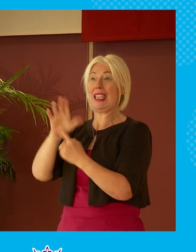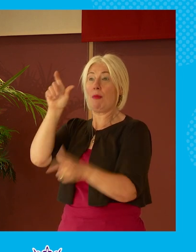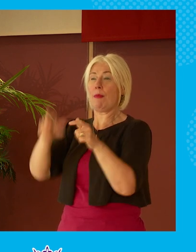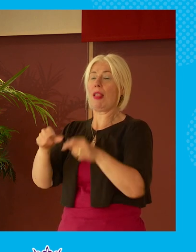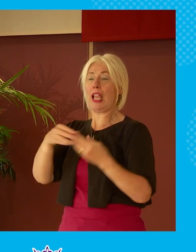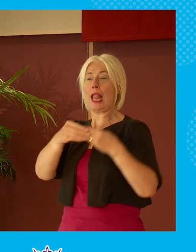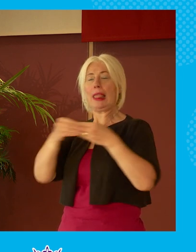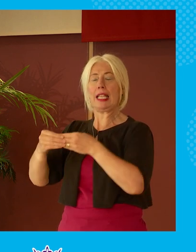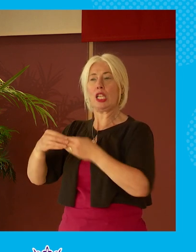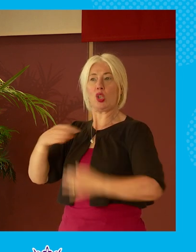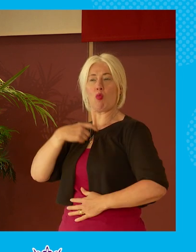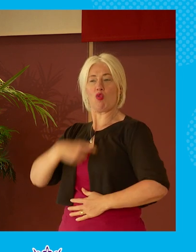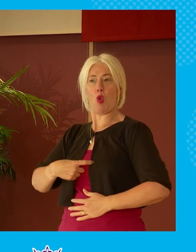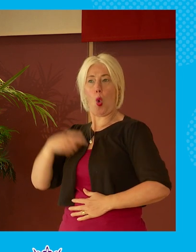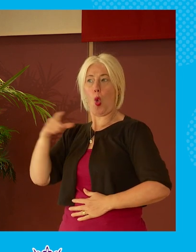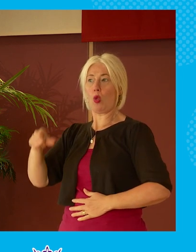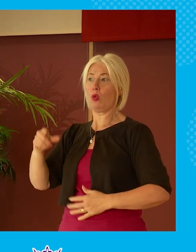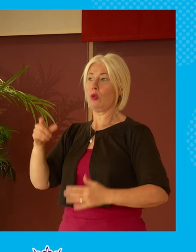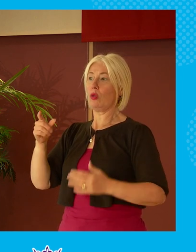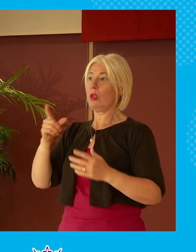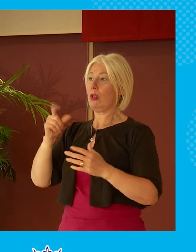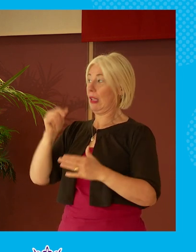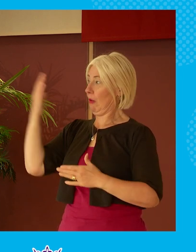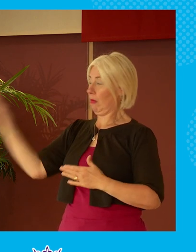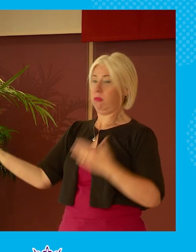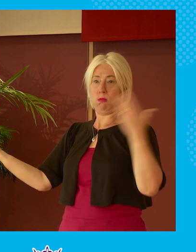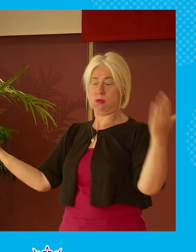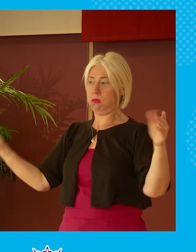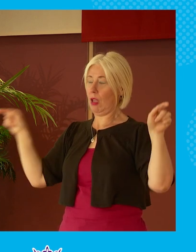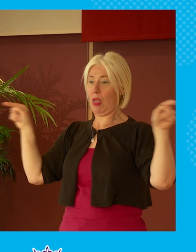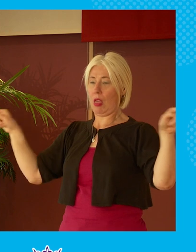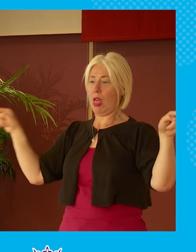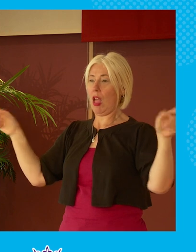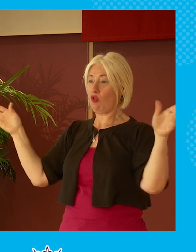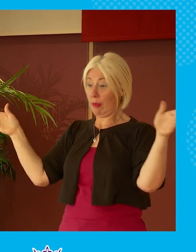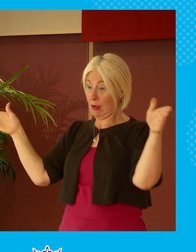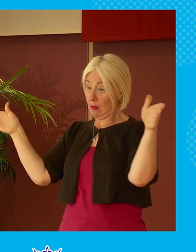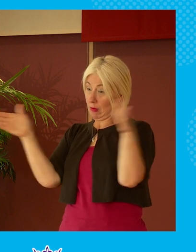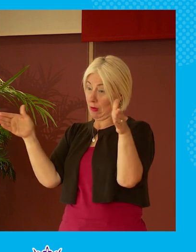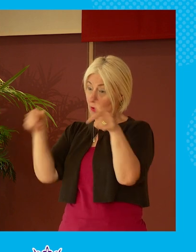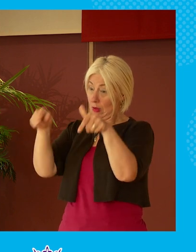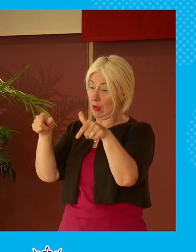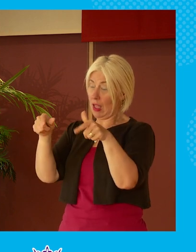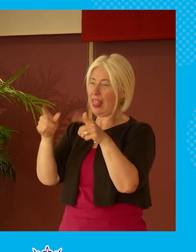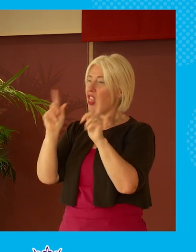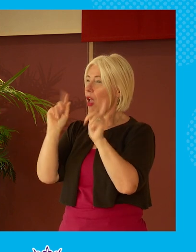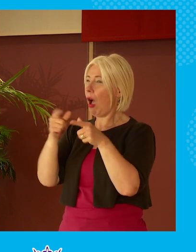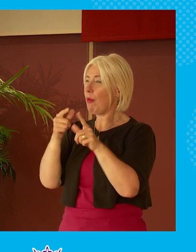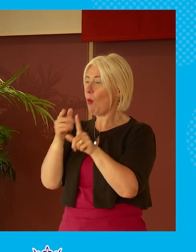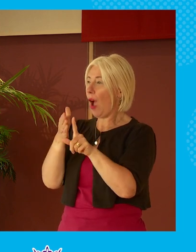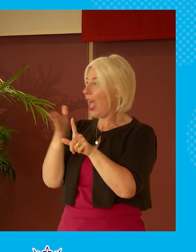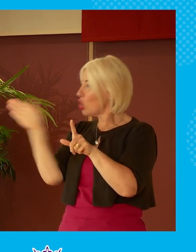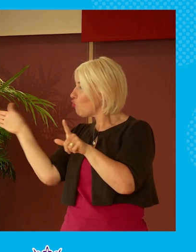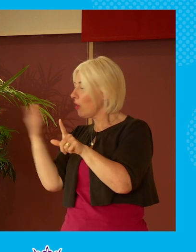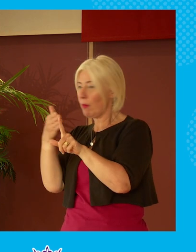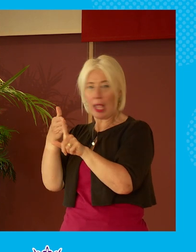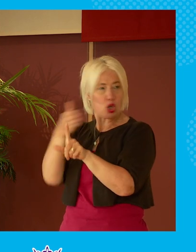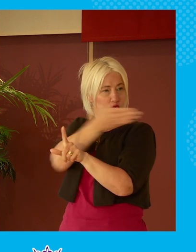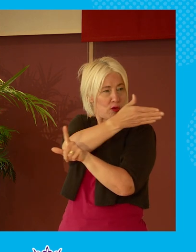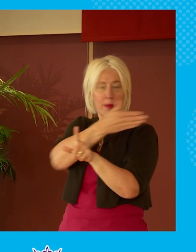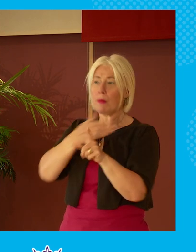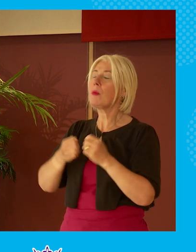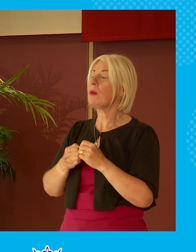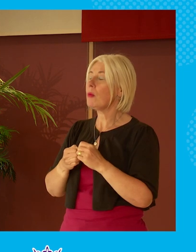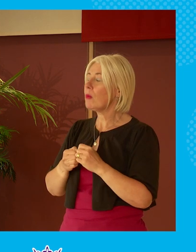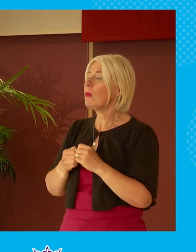leadership roles on on on on both sides um are more to the more to the extreme so have we seen a shift in that do you think well